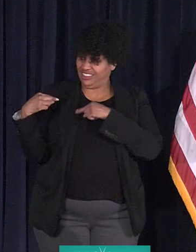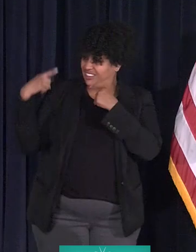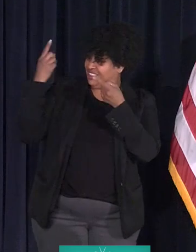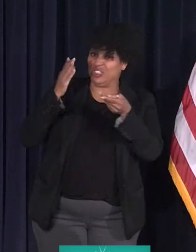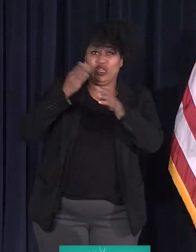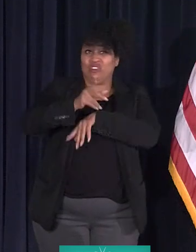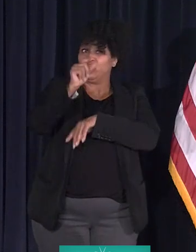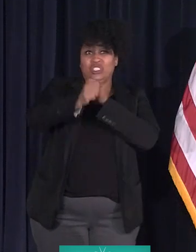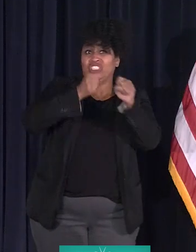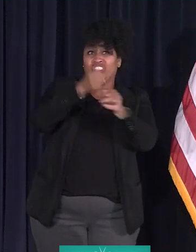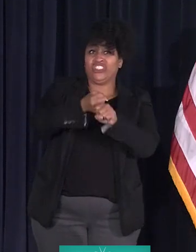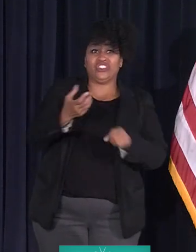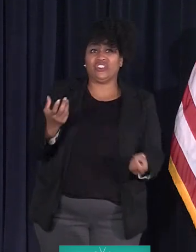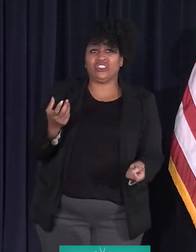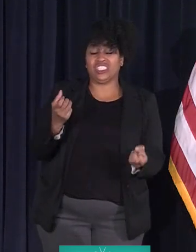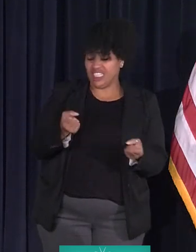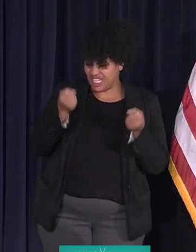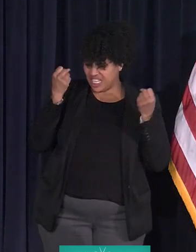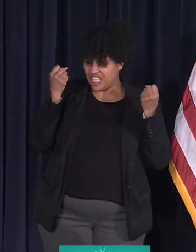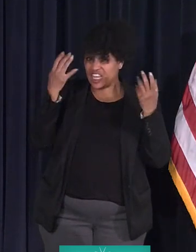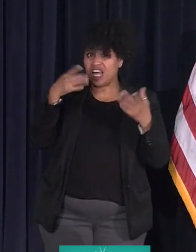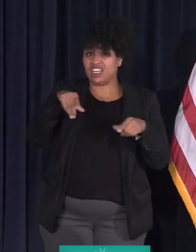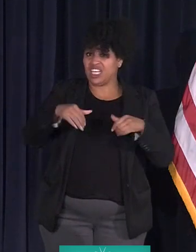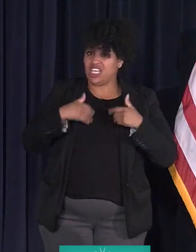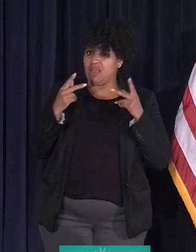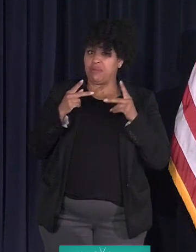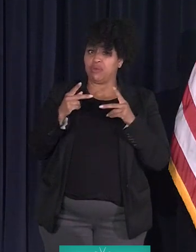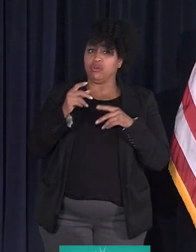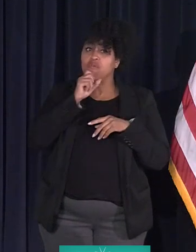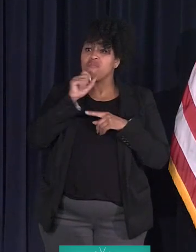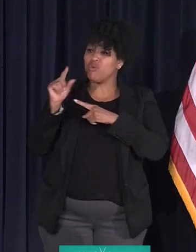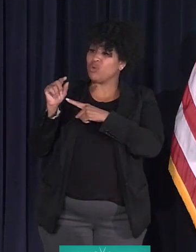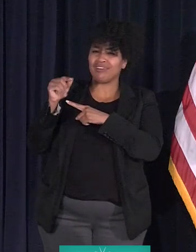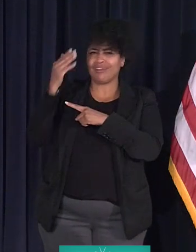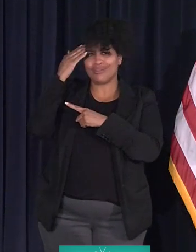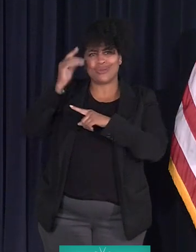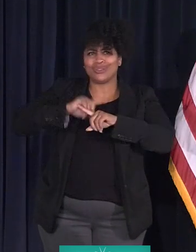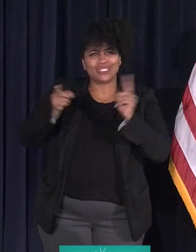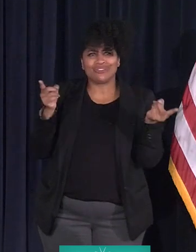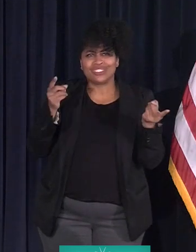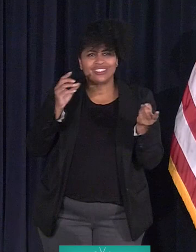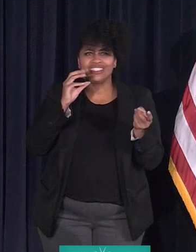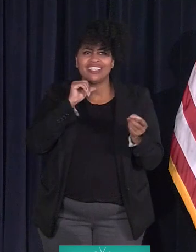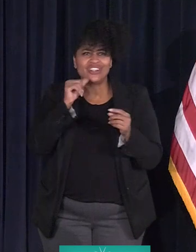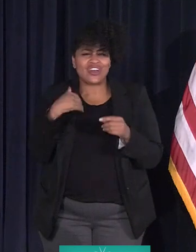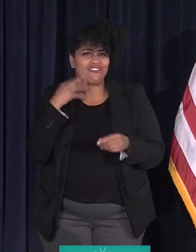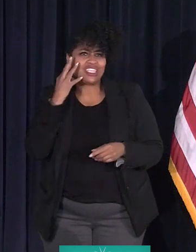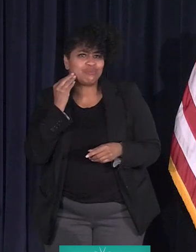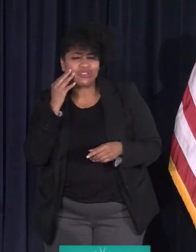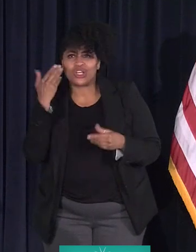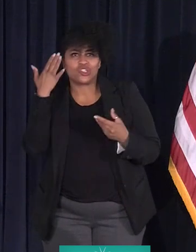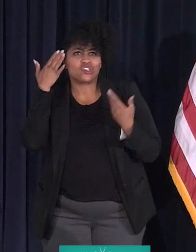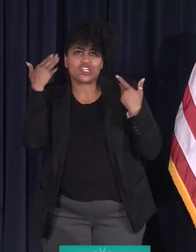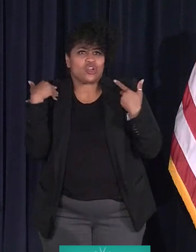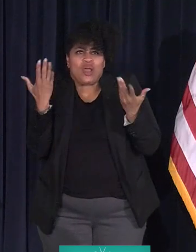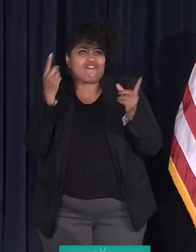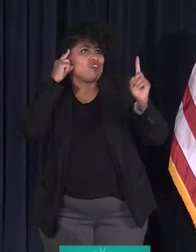over 20 years. And then a lot of these young people that are 20, they don't know no difference. They don't know what to reach for.